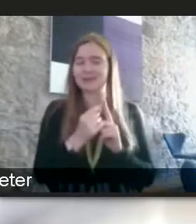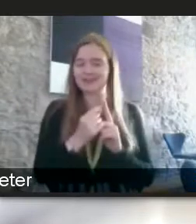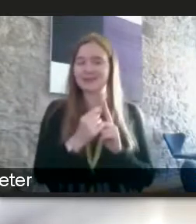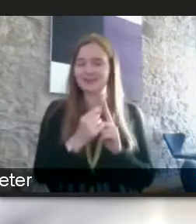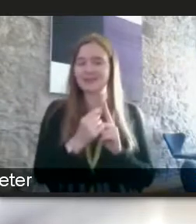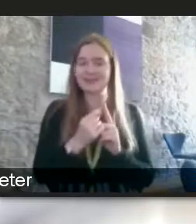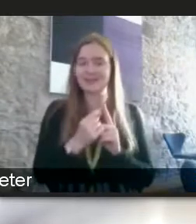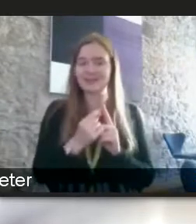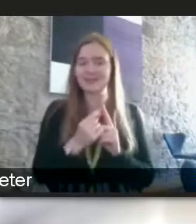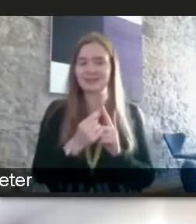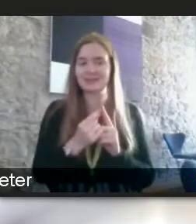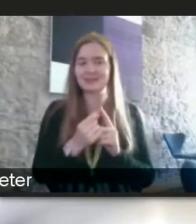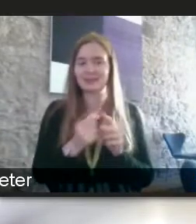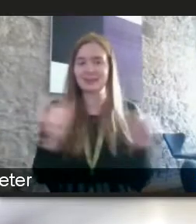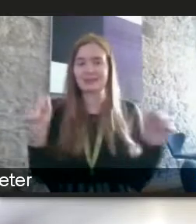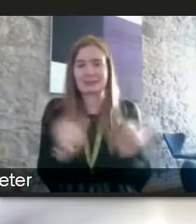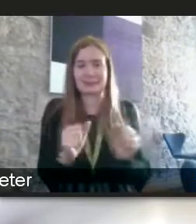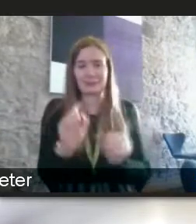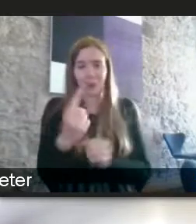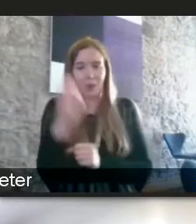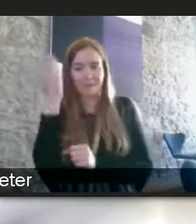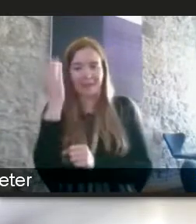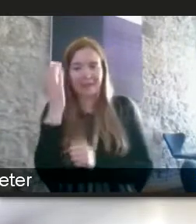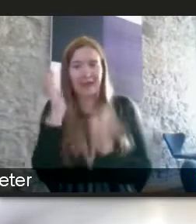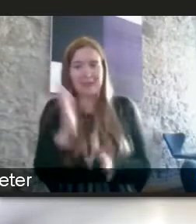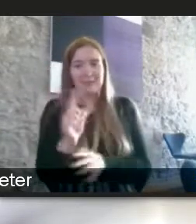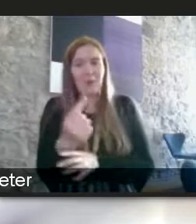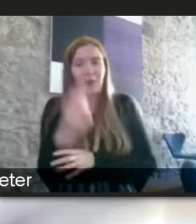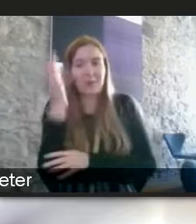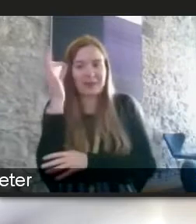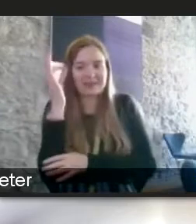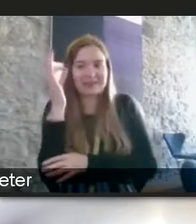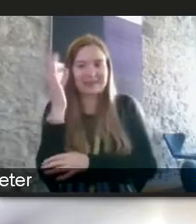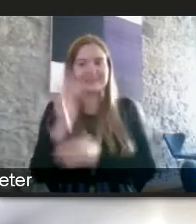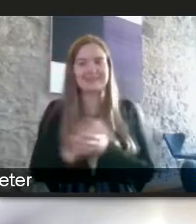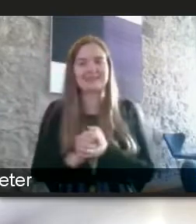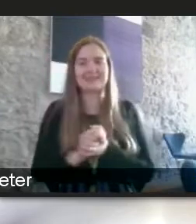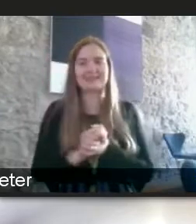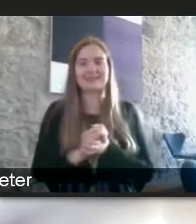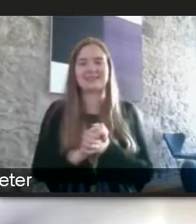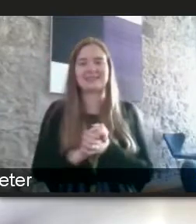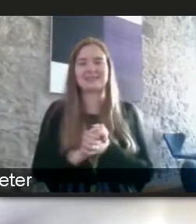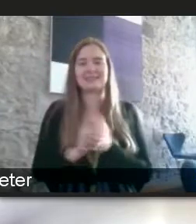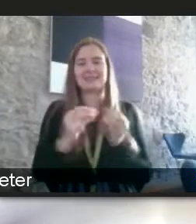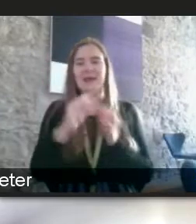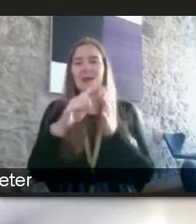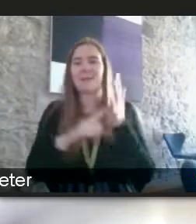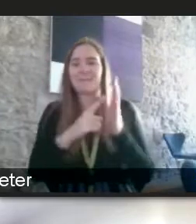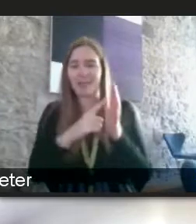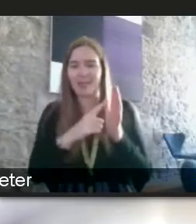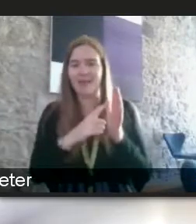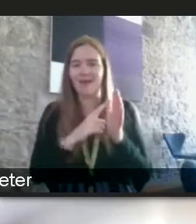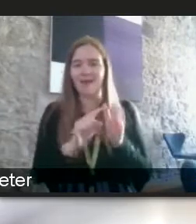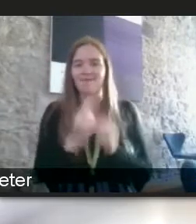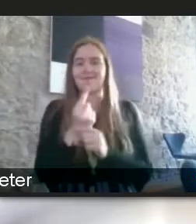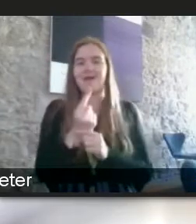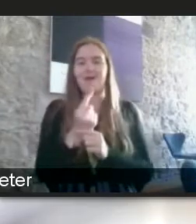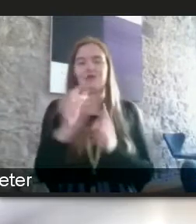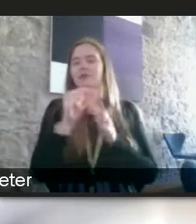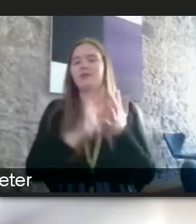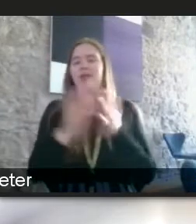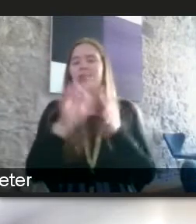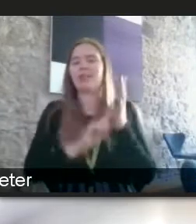need to keep this tight to the one minute this time so i'm going to ask i'm going to ask bill to come in first of all in terms of the one key takeaway